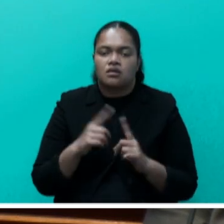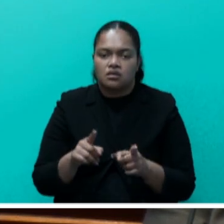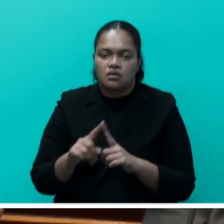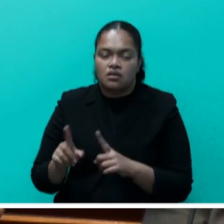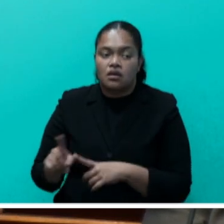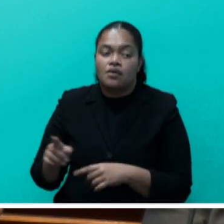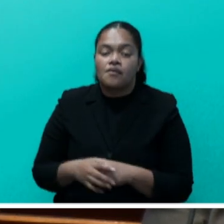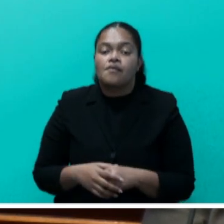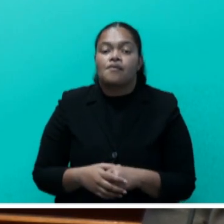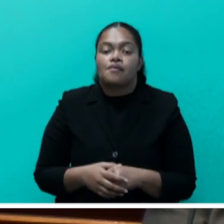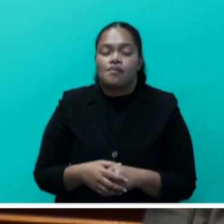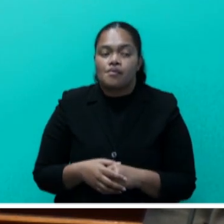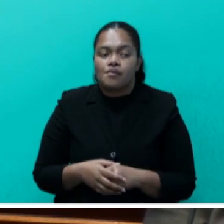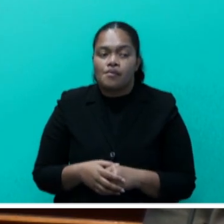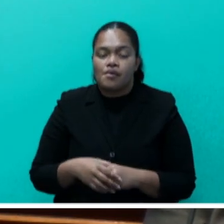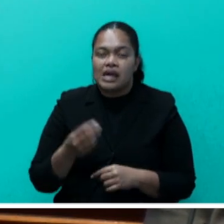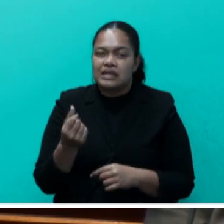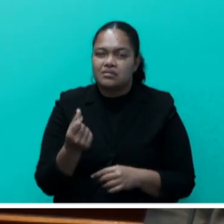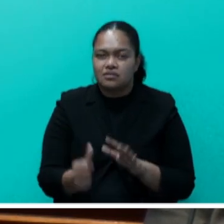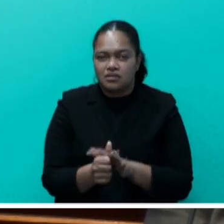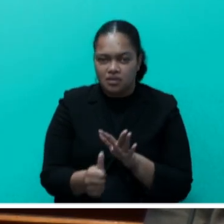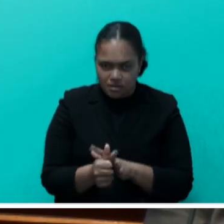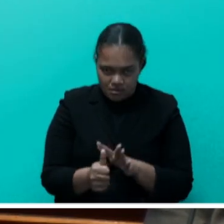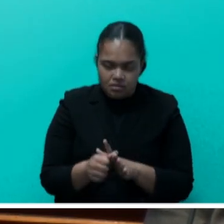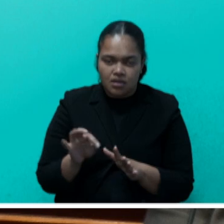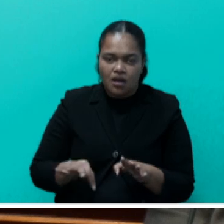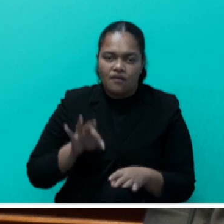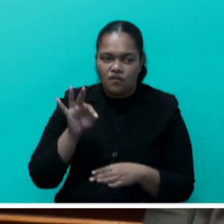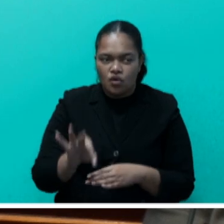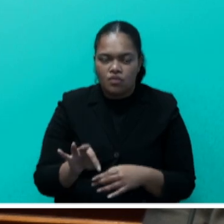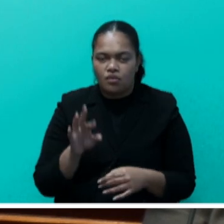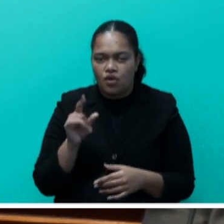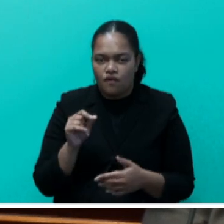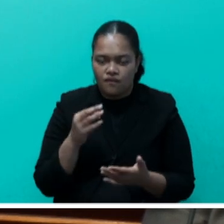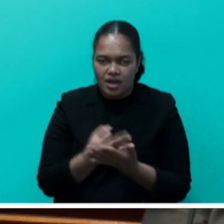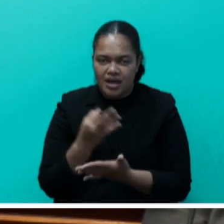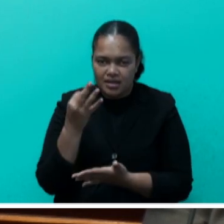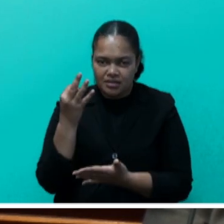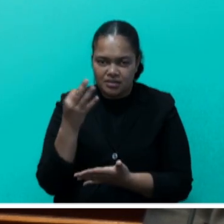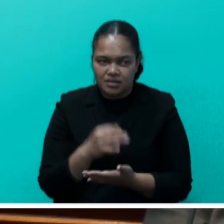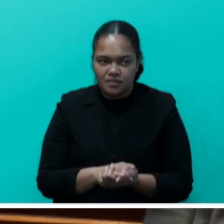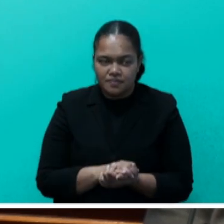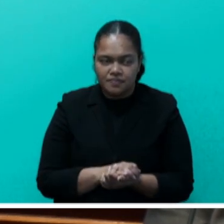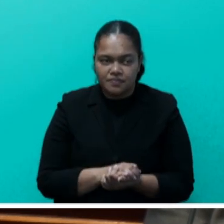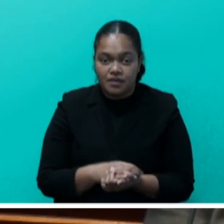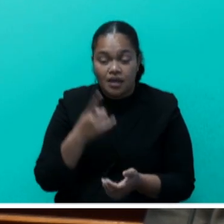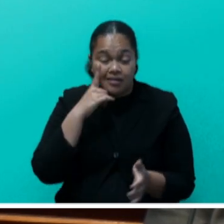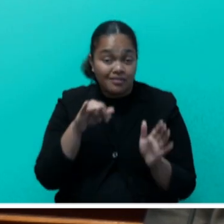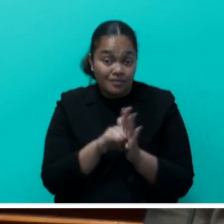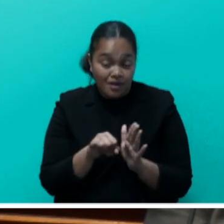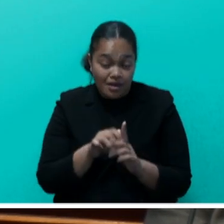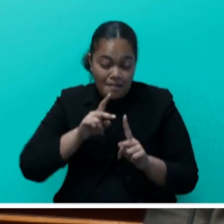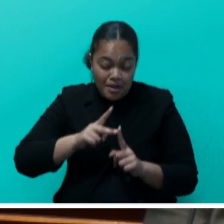facilitating easier access to affordable and concessional finance. ABAS identifies priority